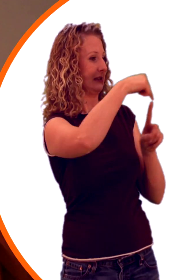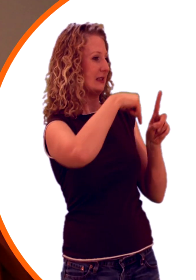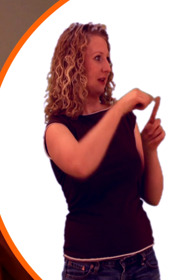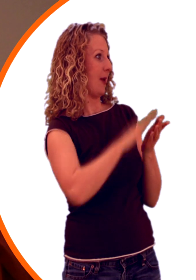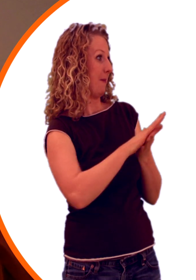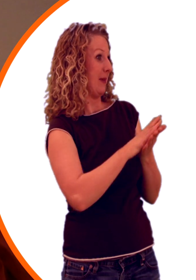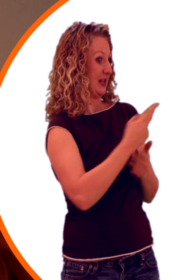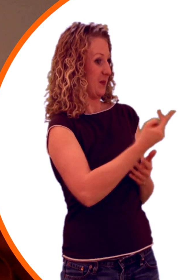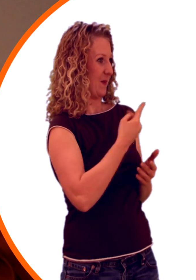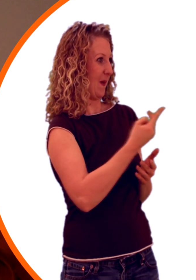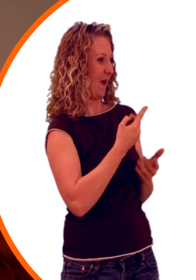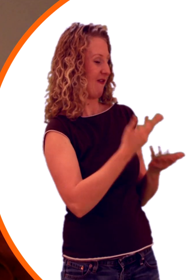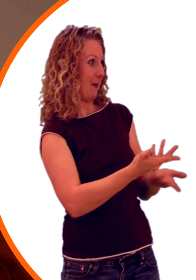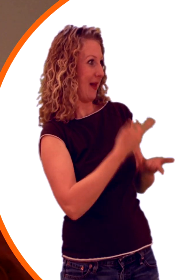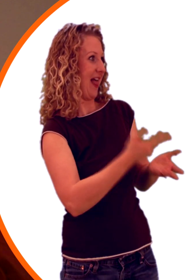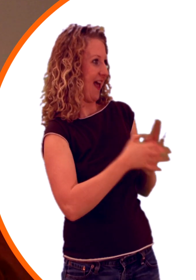You game?